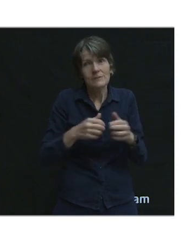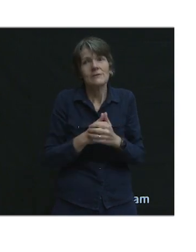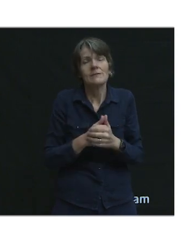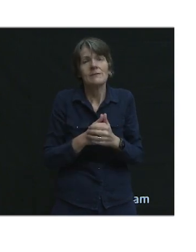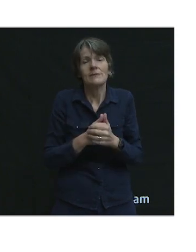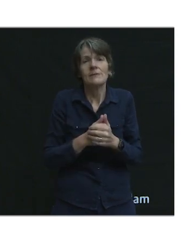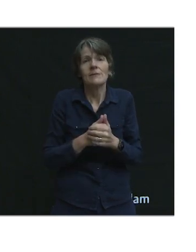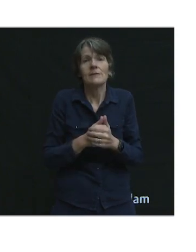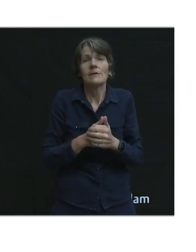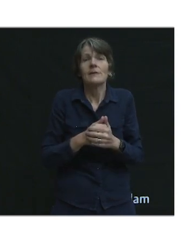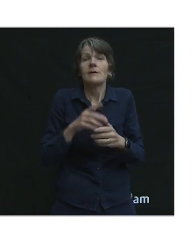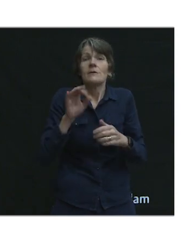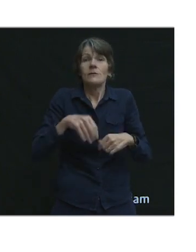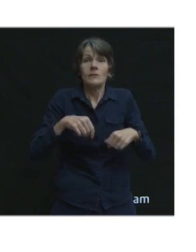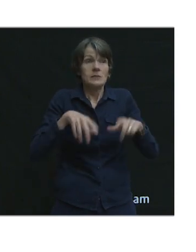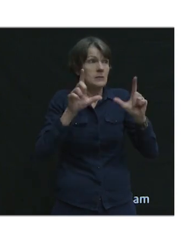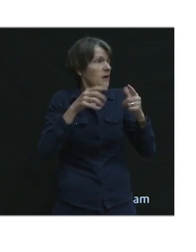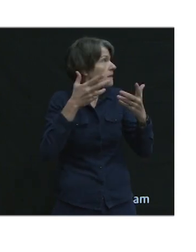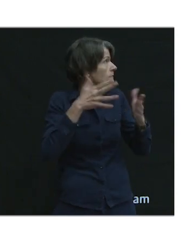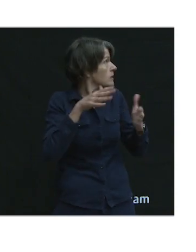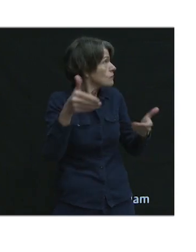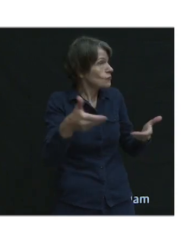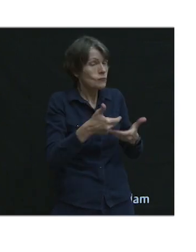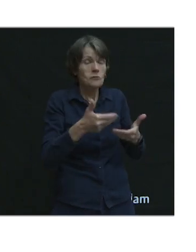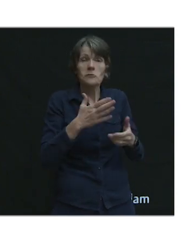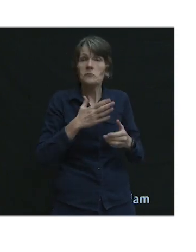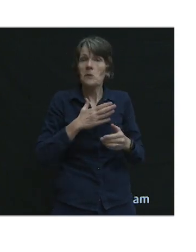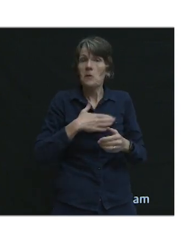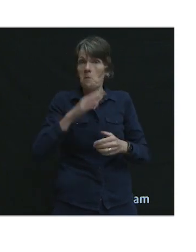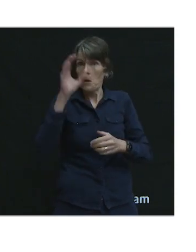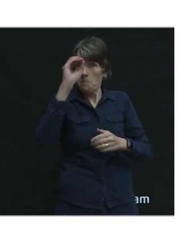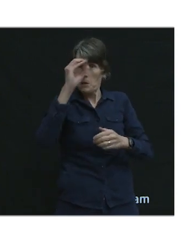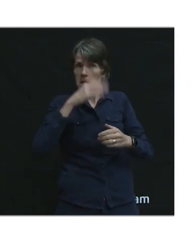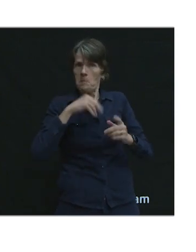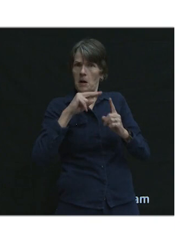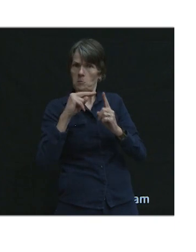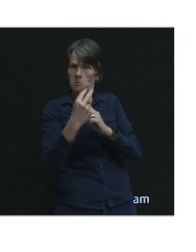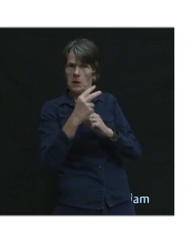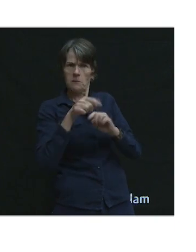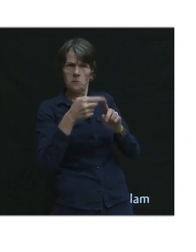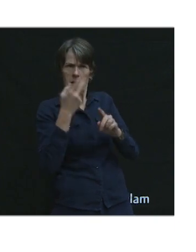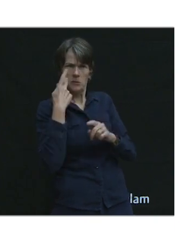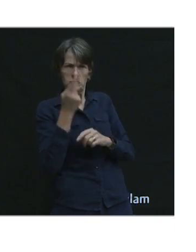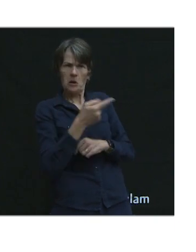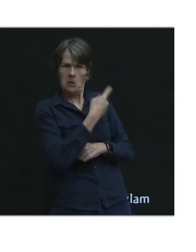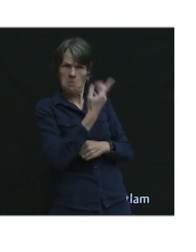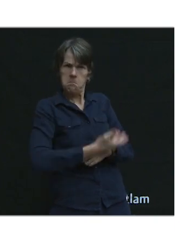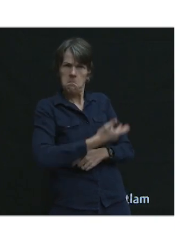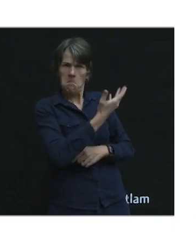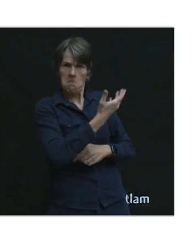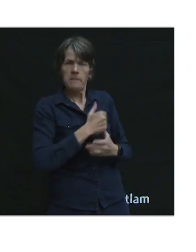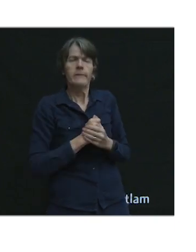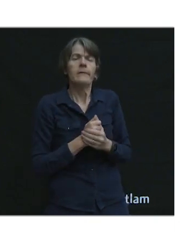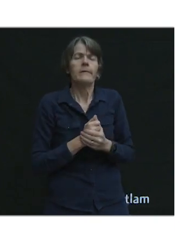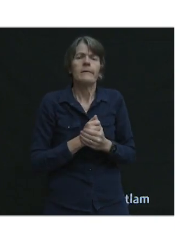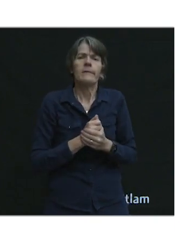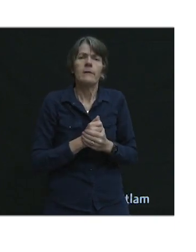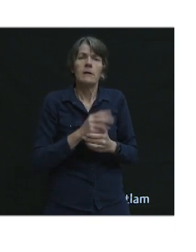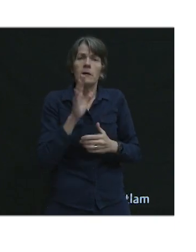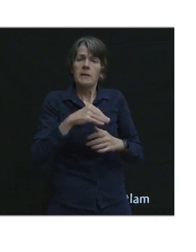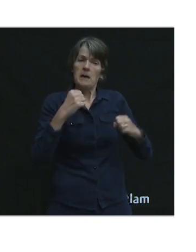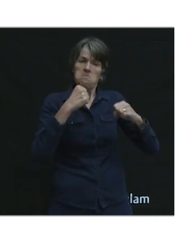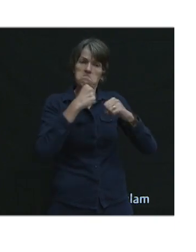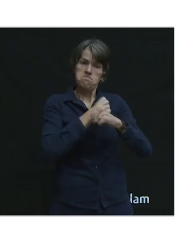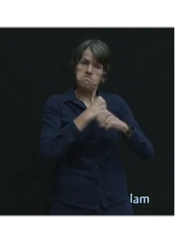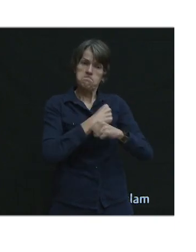So this slide has been introduced by the city. I'm going to give you my flavor on it or what I saw when I was preparing for it. So the data says